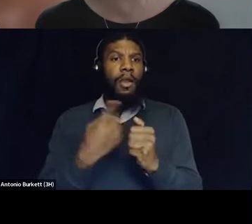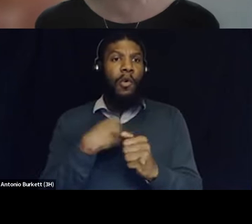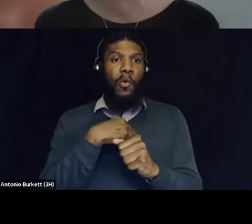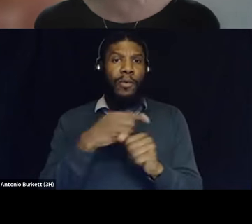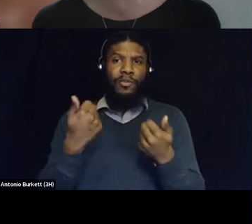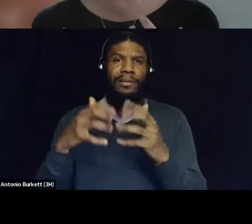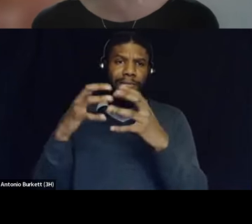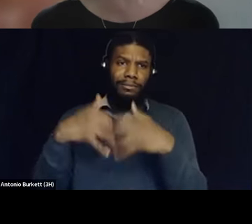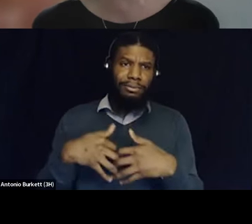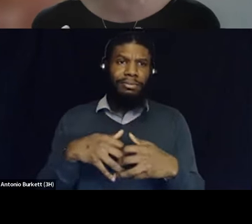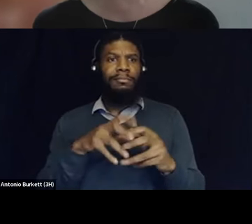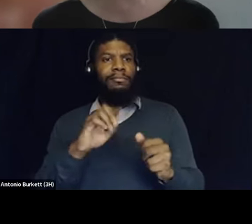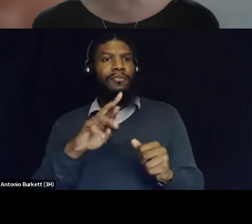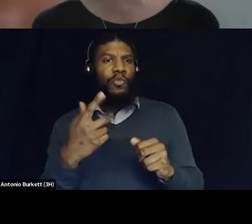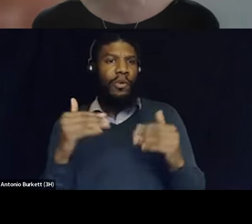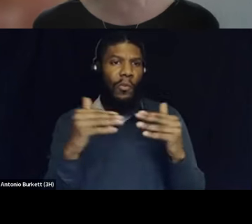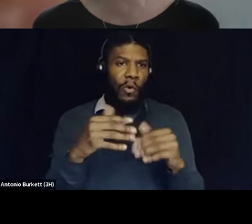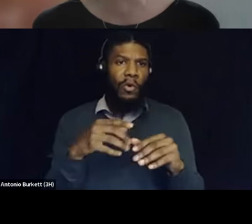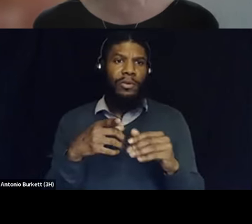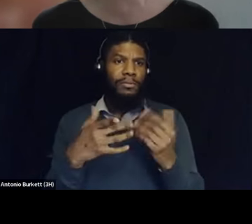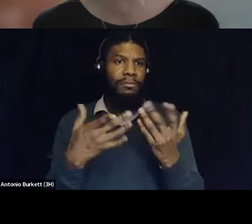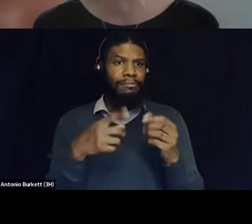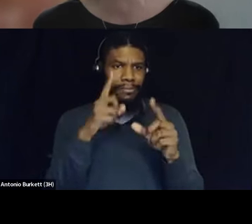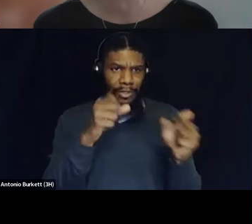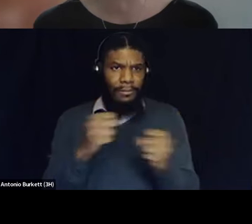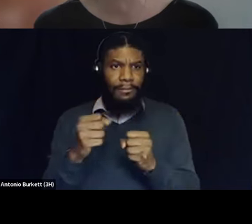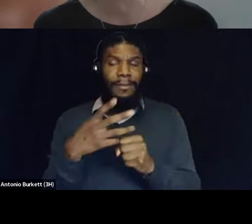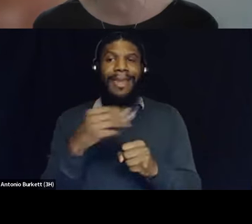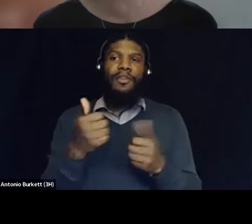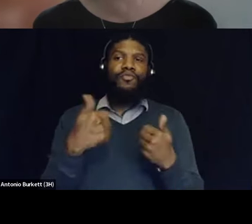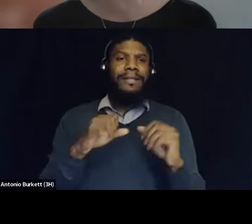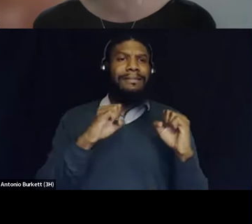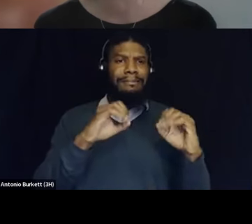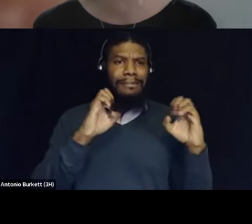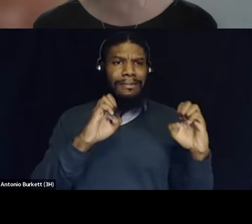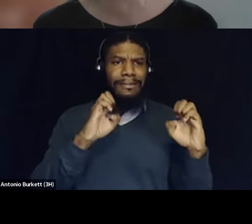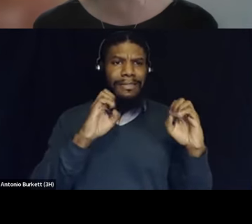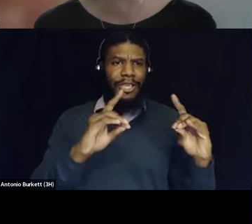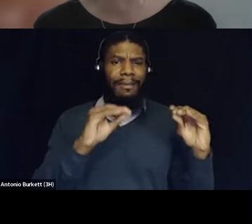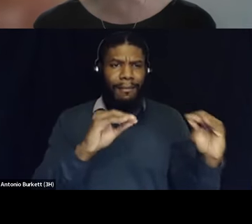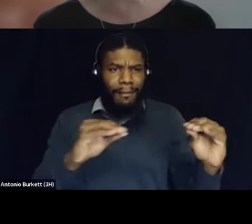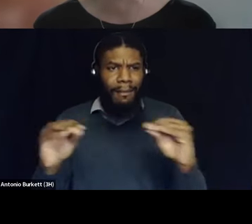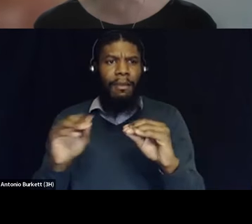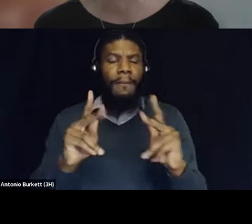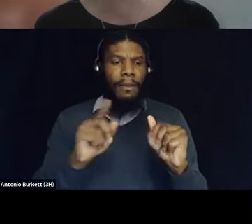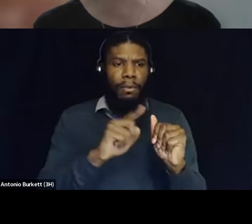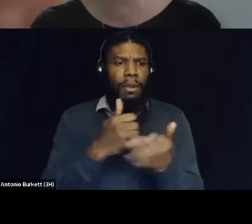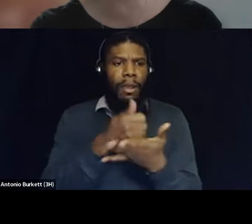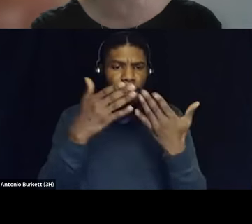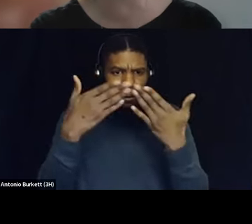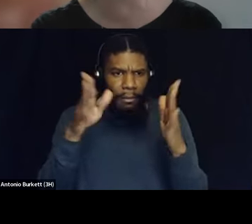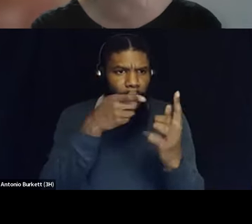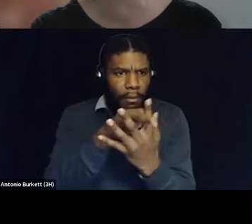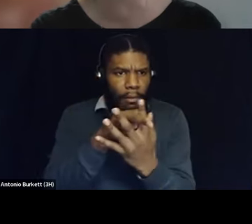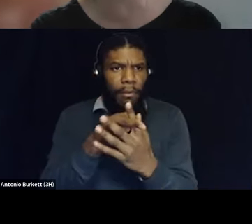um and building people's understanding around that and the political education around it so that we're not forever in a game of like whack-a-mole